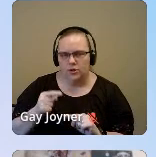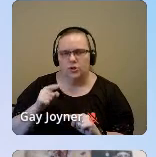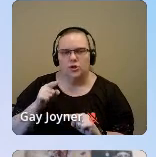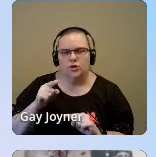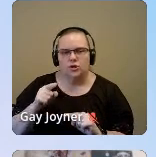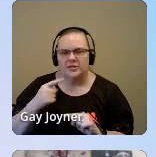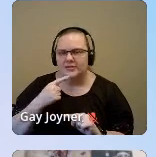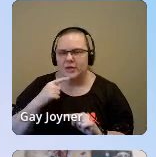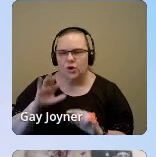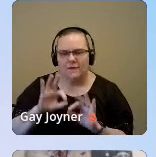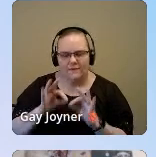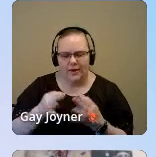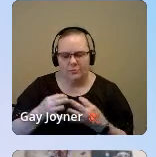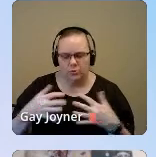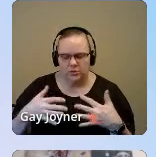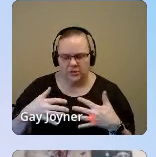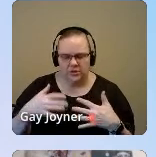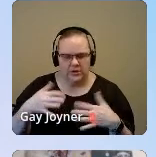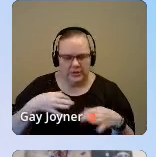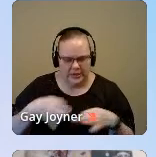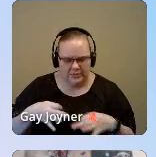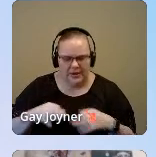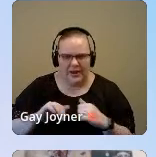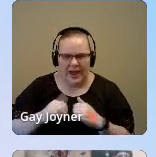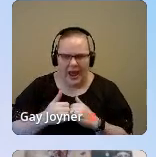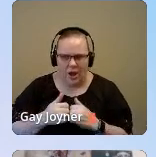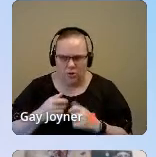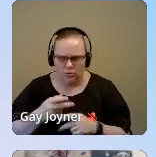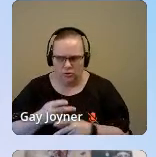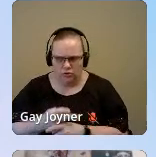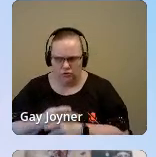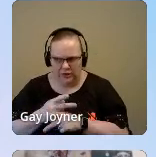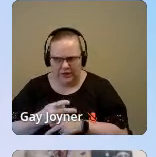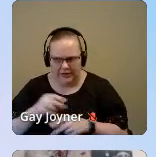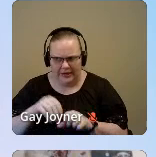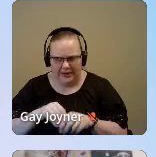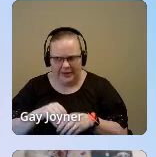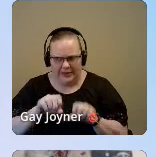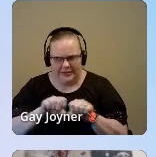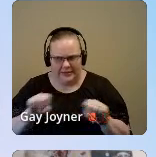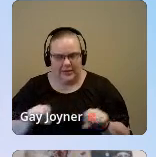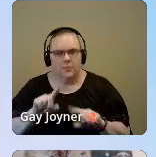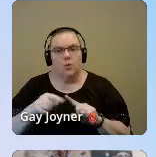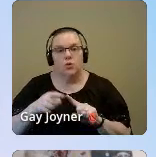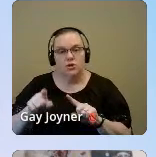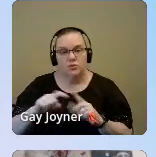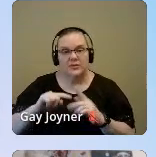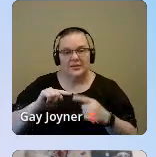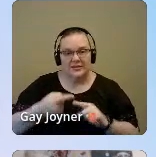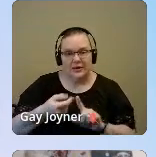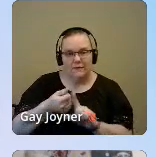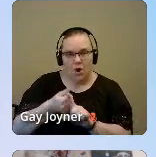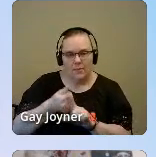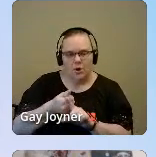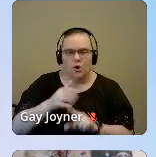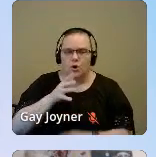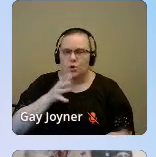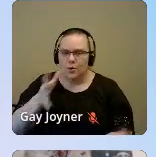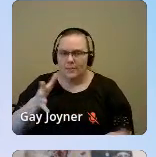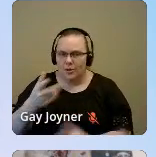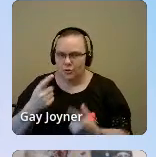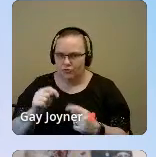was afraid of how she would be treated in the system as a young black girl. And during a difficult episode when she was self harming, her grandmother tried to intervene.